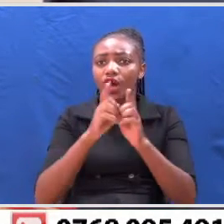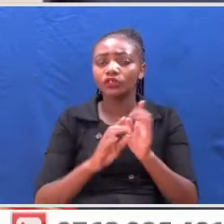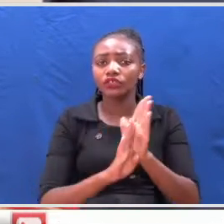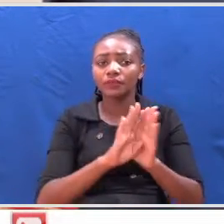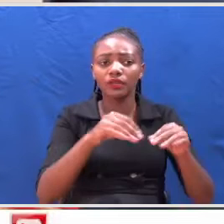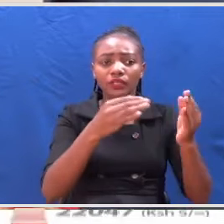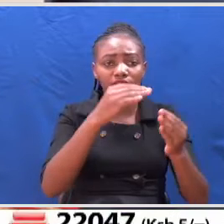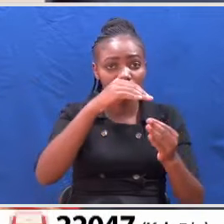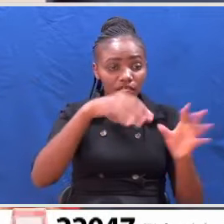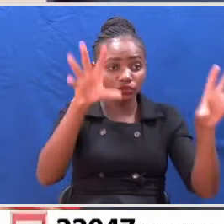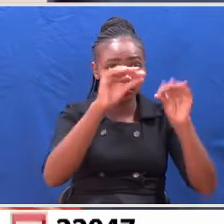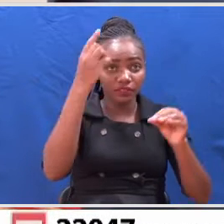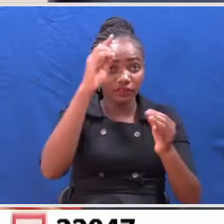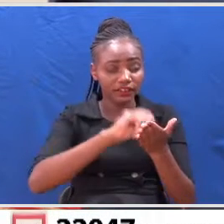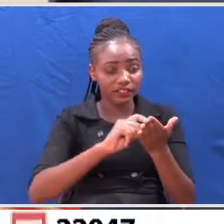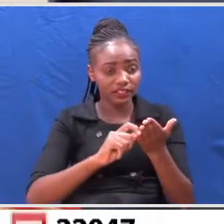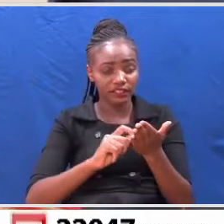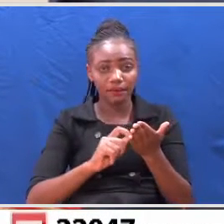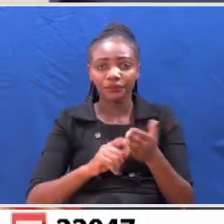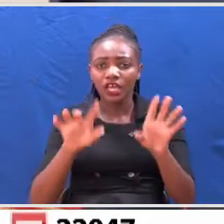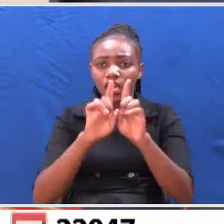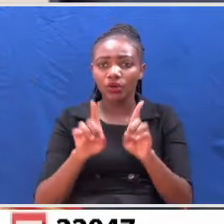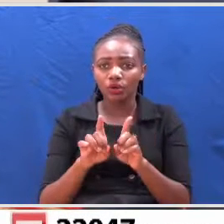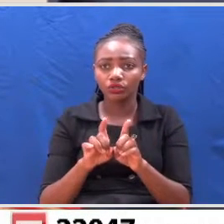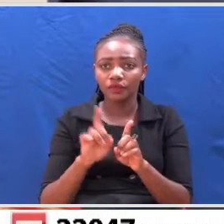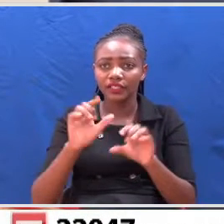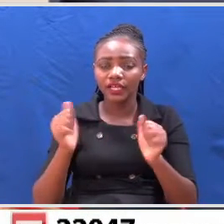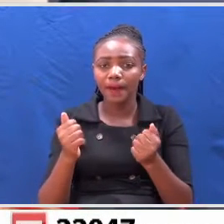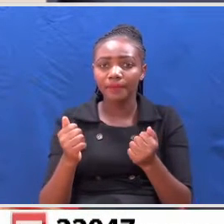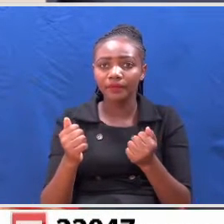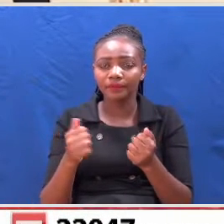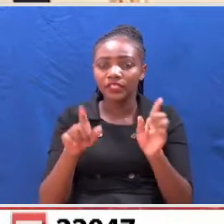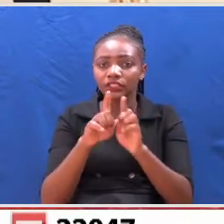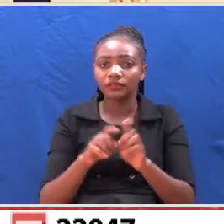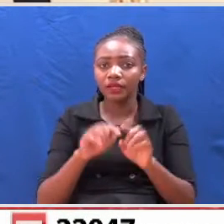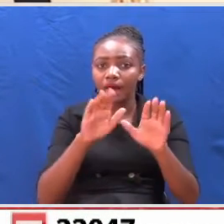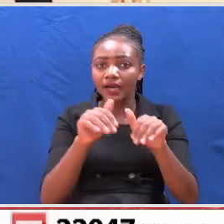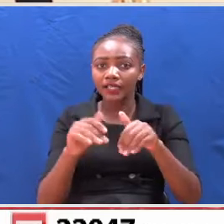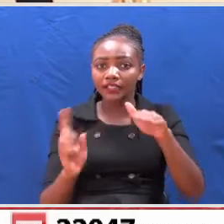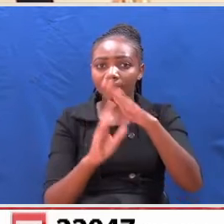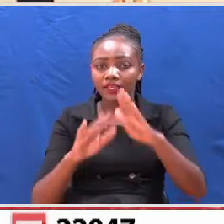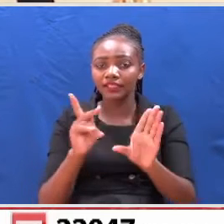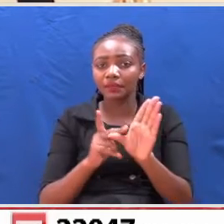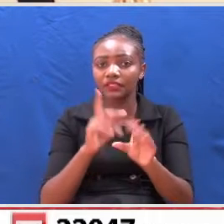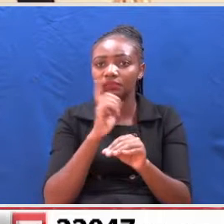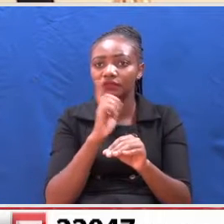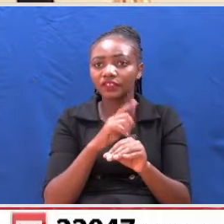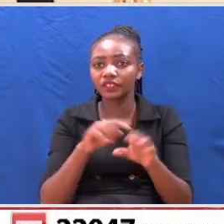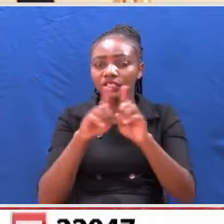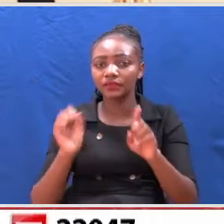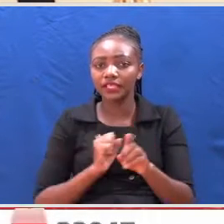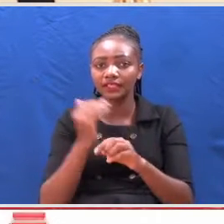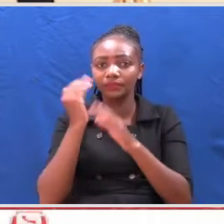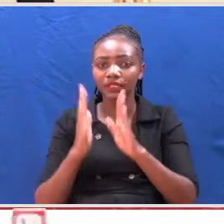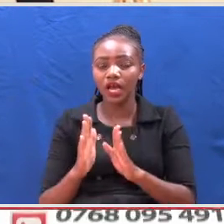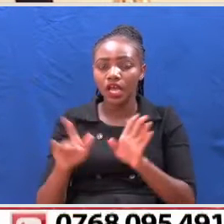signature by Solicitor General Ken Ogeto. The brief ceremony attended by Agriculture CS Peter Munya, Senate Speaker Ken